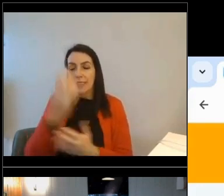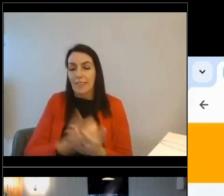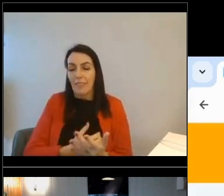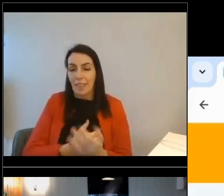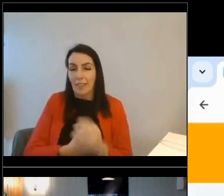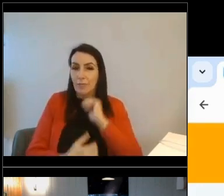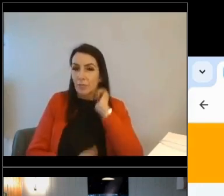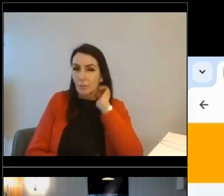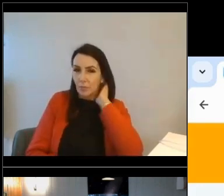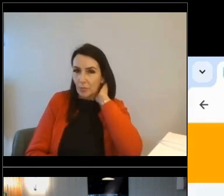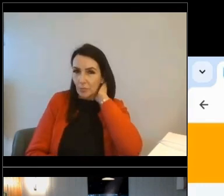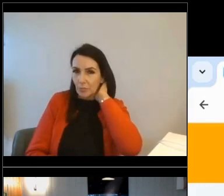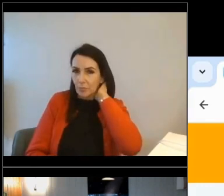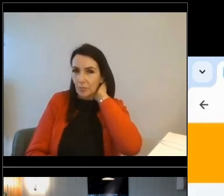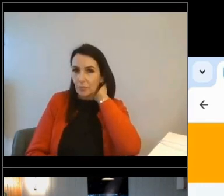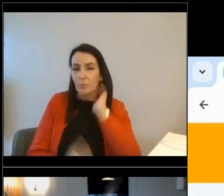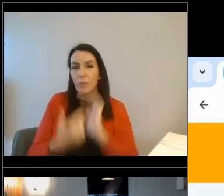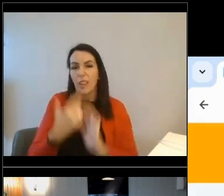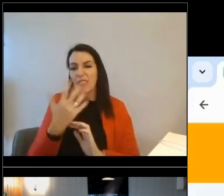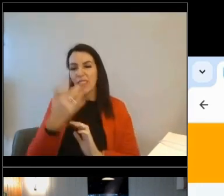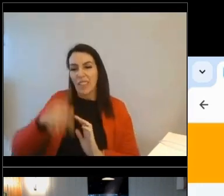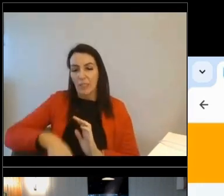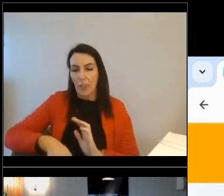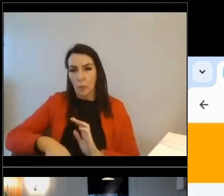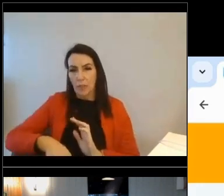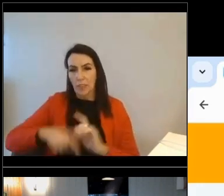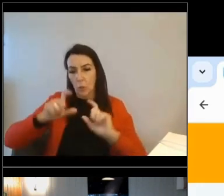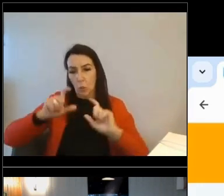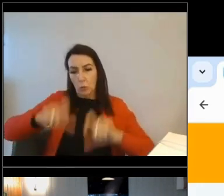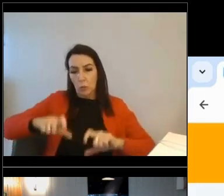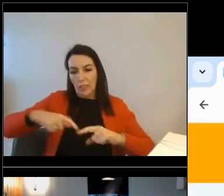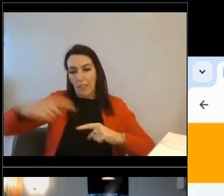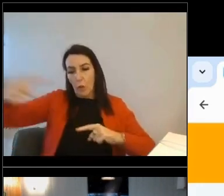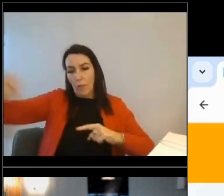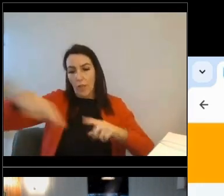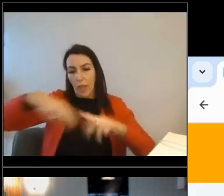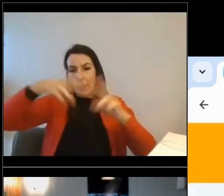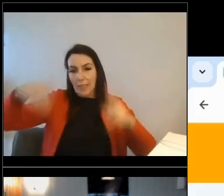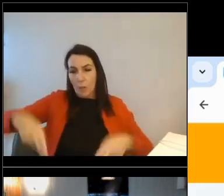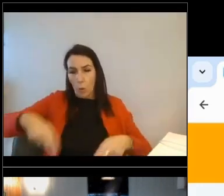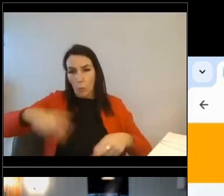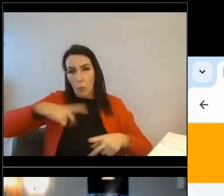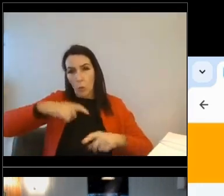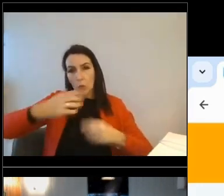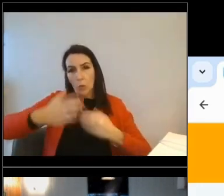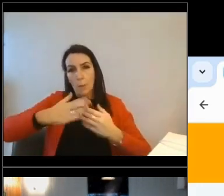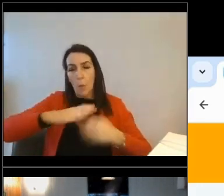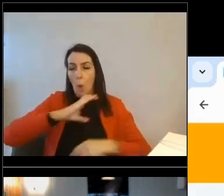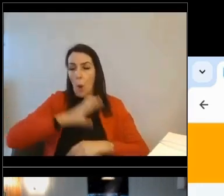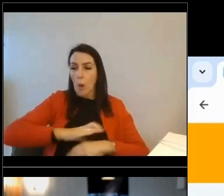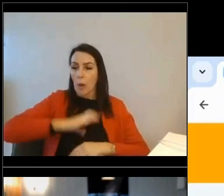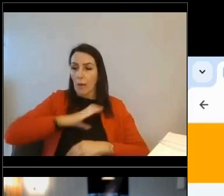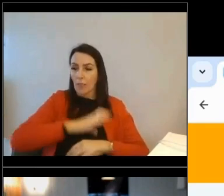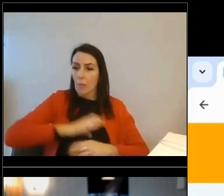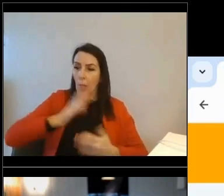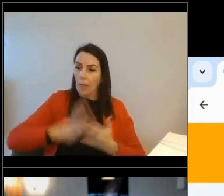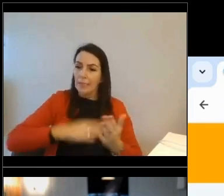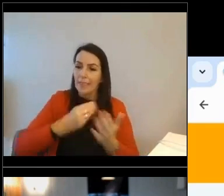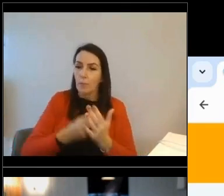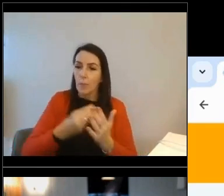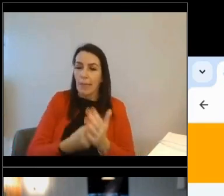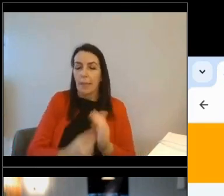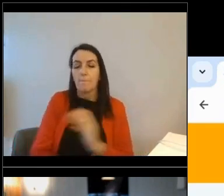play the scenario here that you've got 15k, you're in your forever home, and you just want to make your home more comfortable, save as much money as you possibly can.